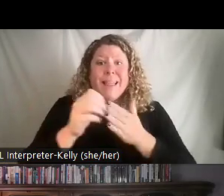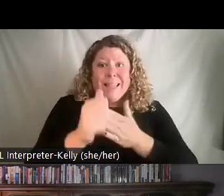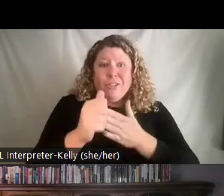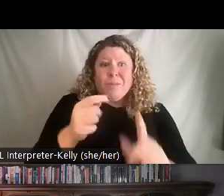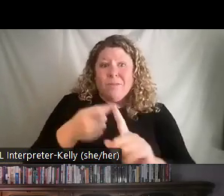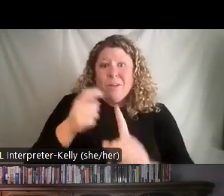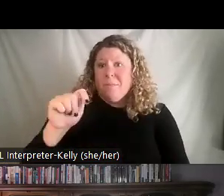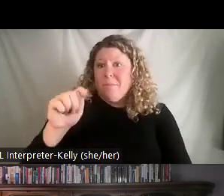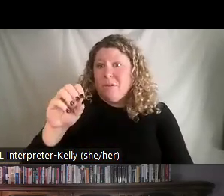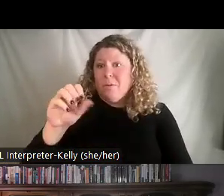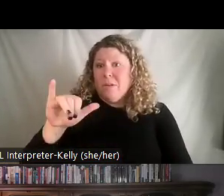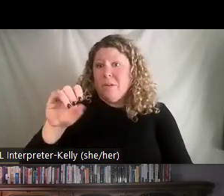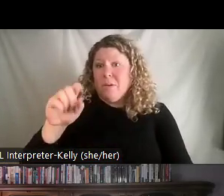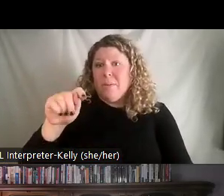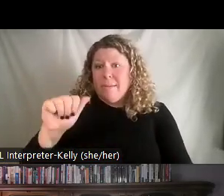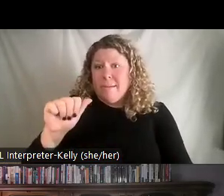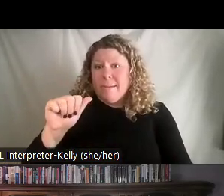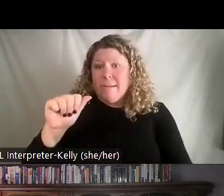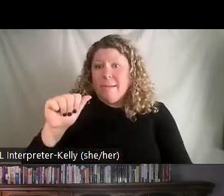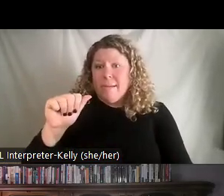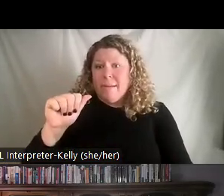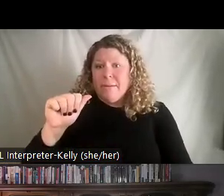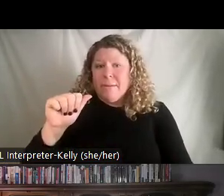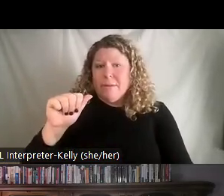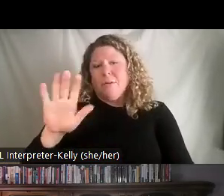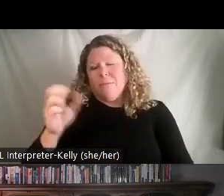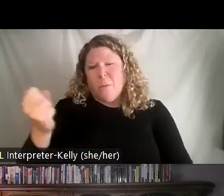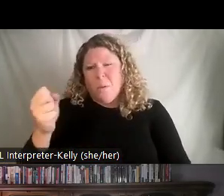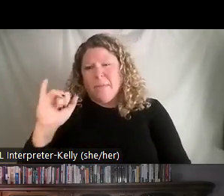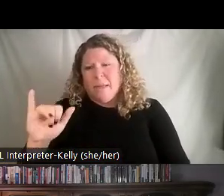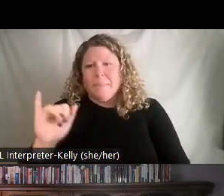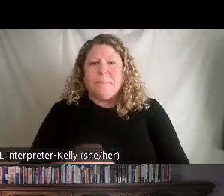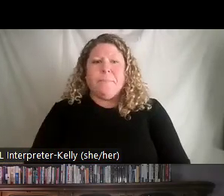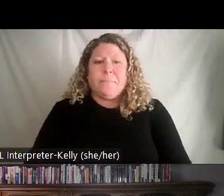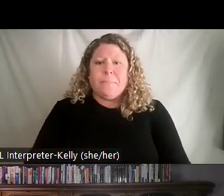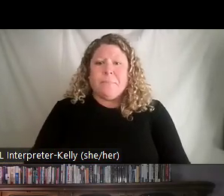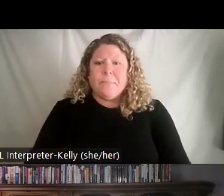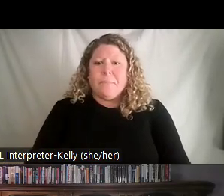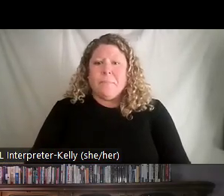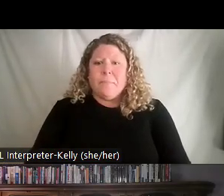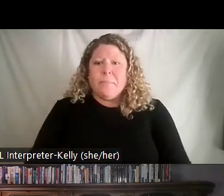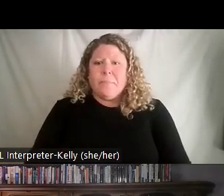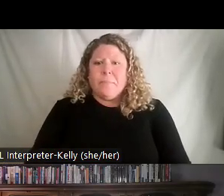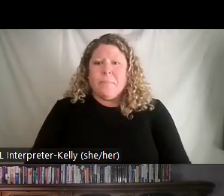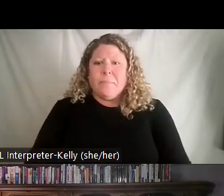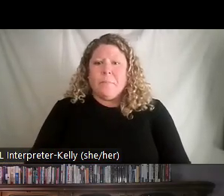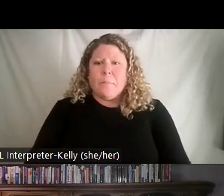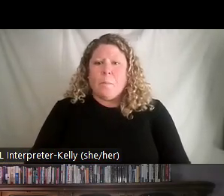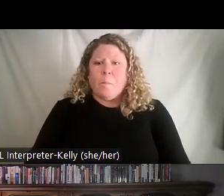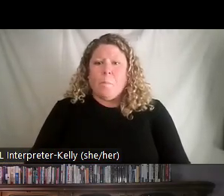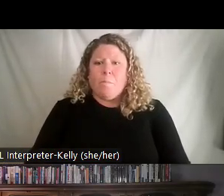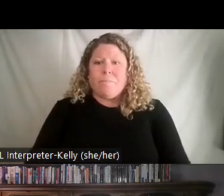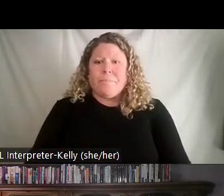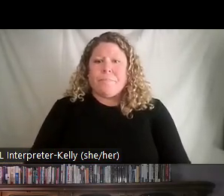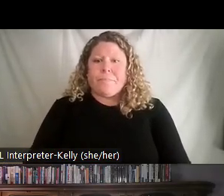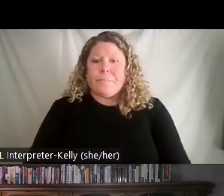where they have, well, actually, I'll get to that slide in a second. But, you know, what's important, I think,